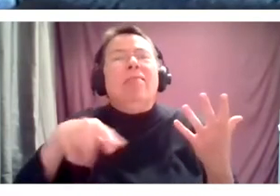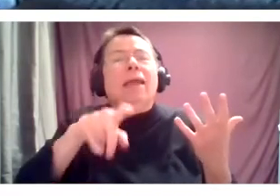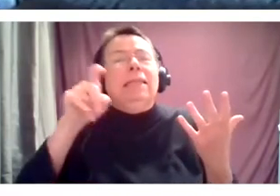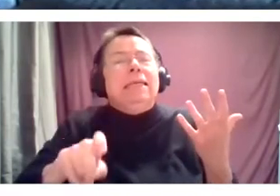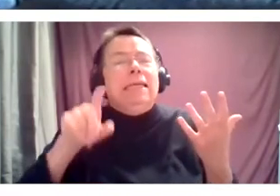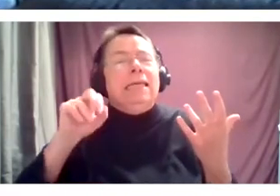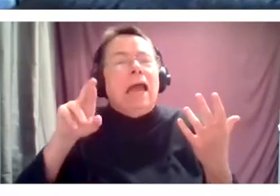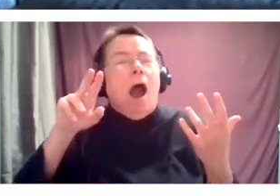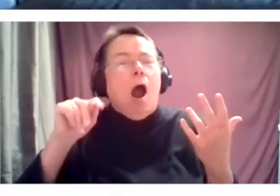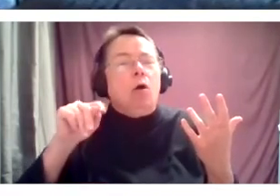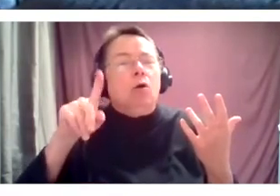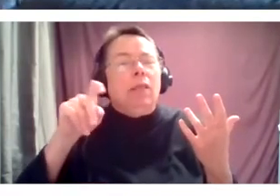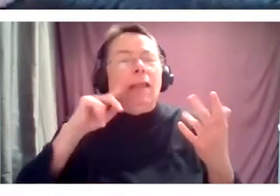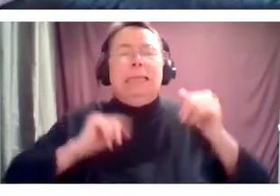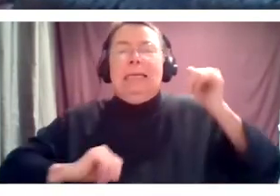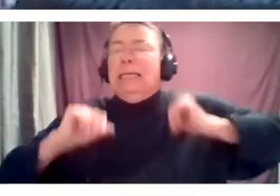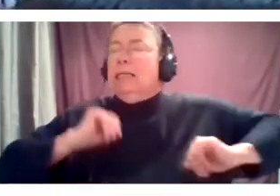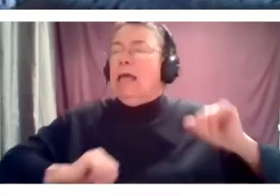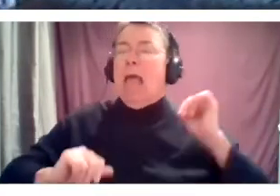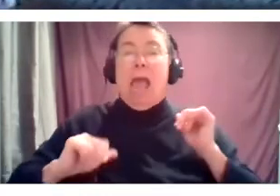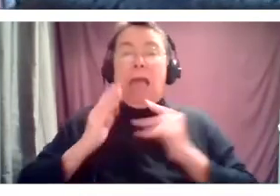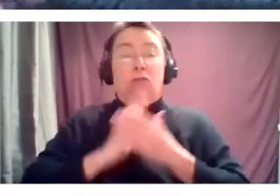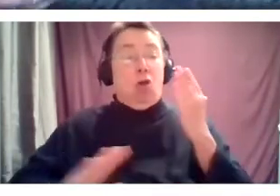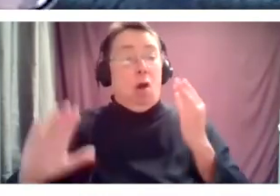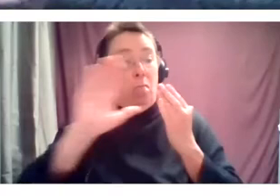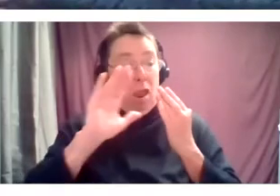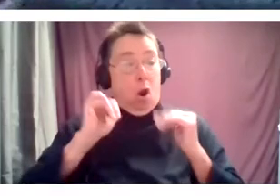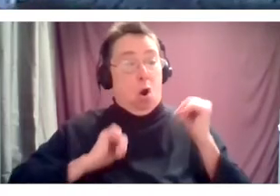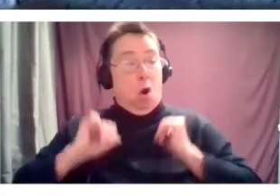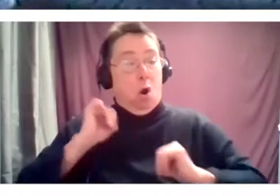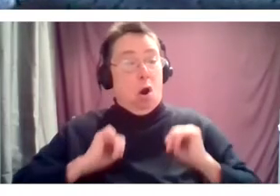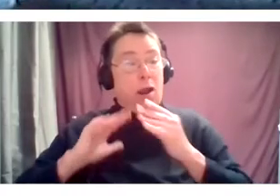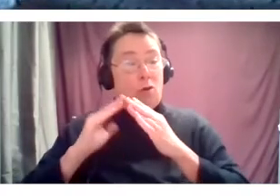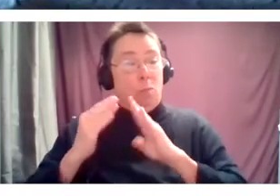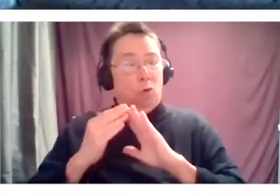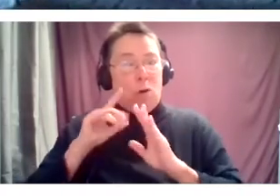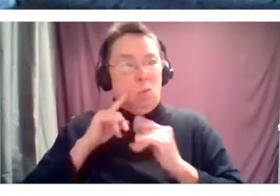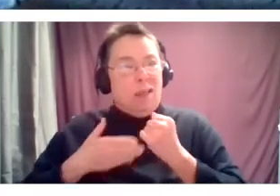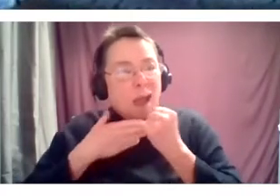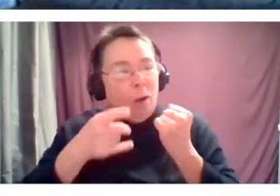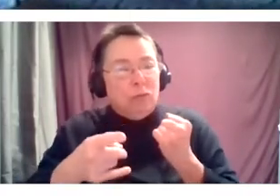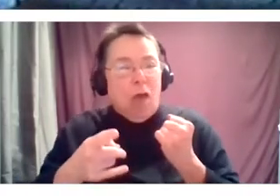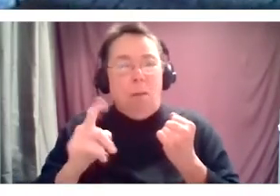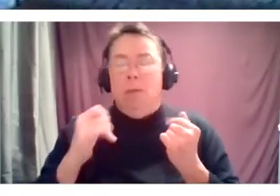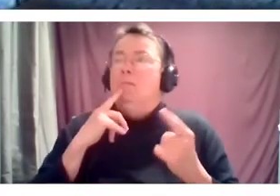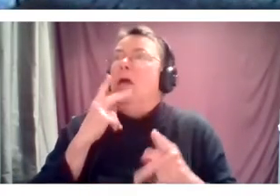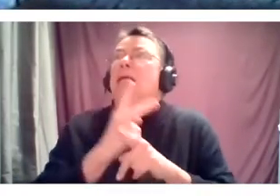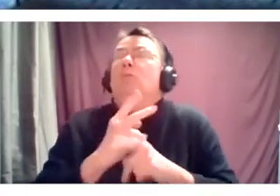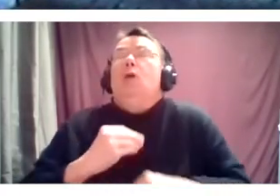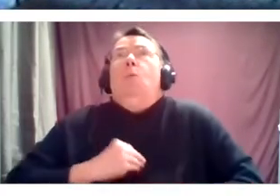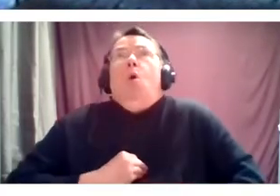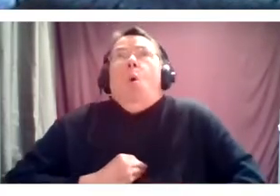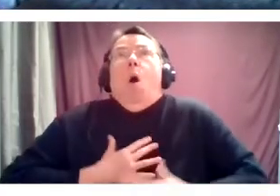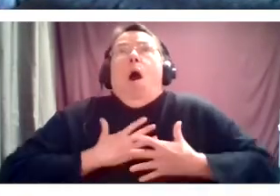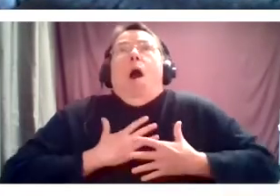whom their arts, artistic community is what gets them through the day, is what affirms them. They're not finding